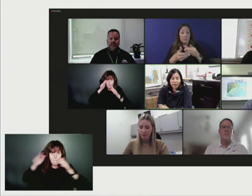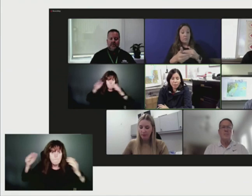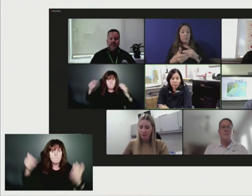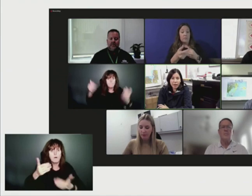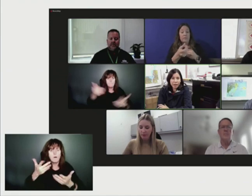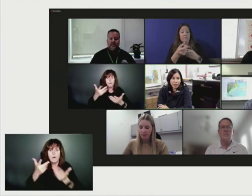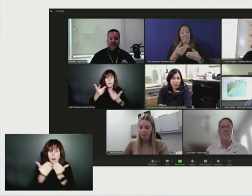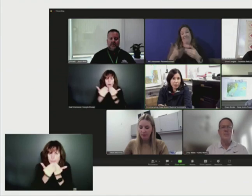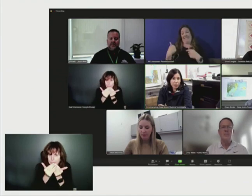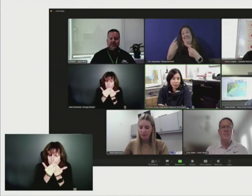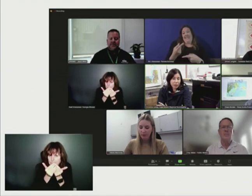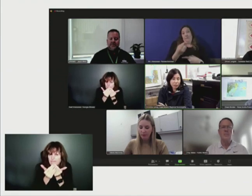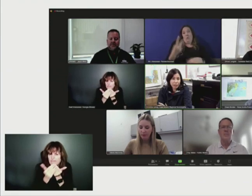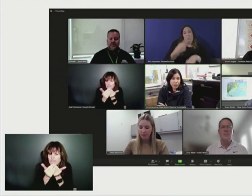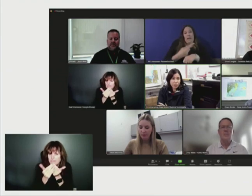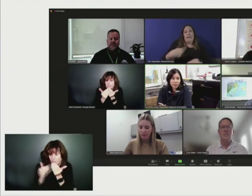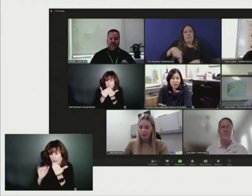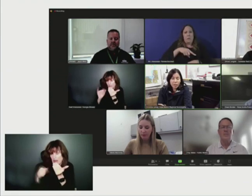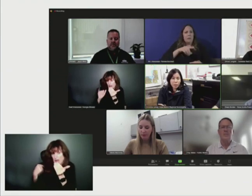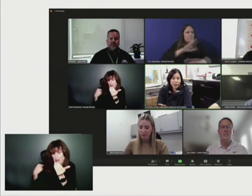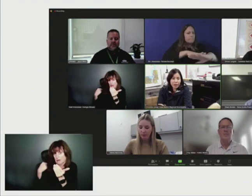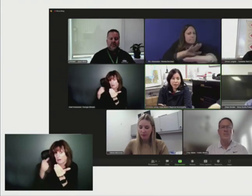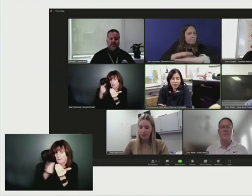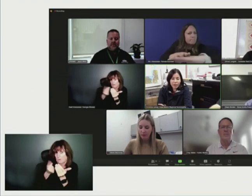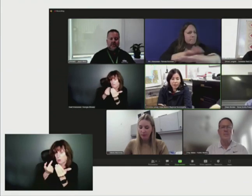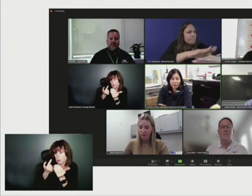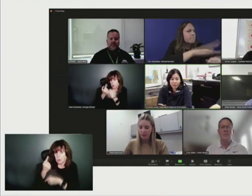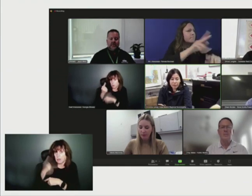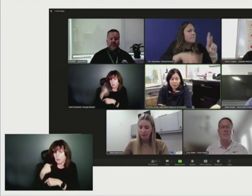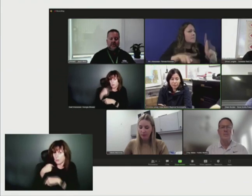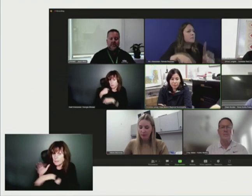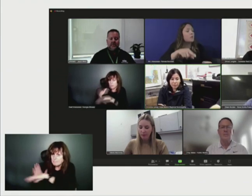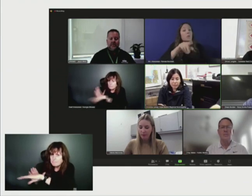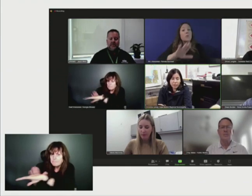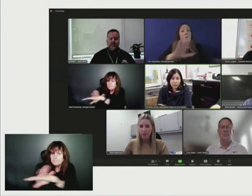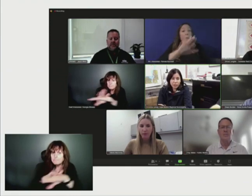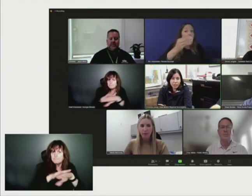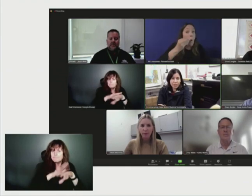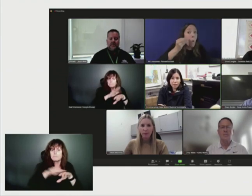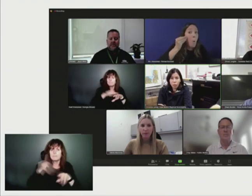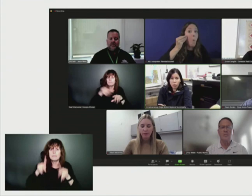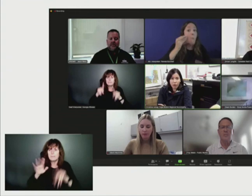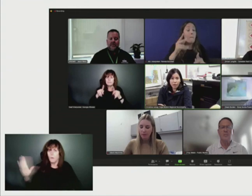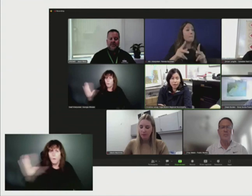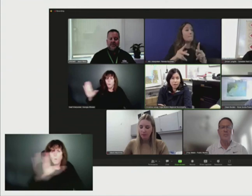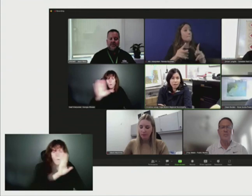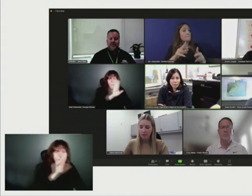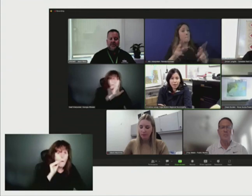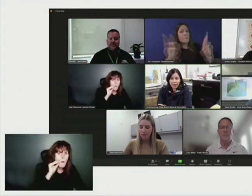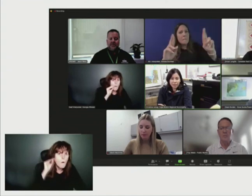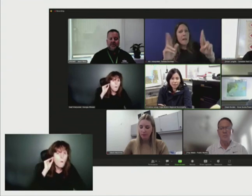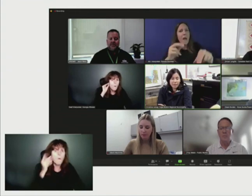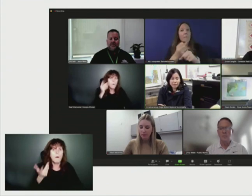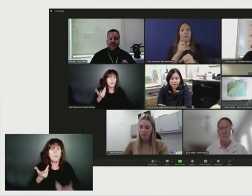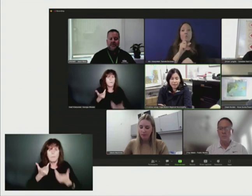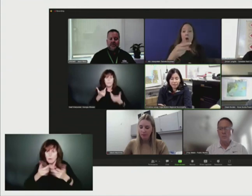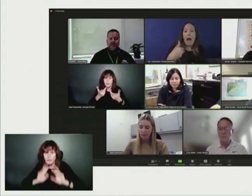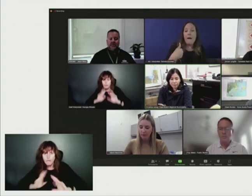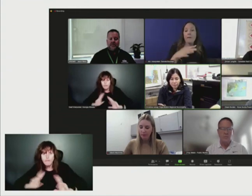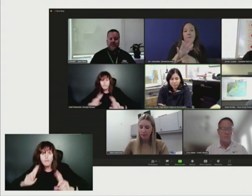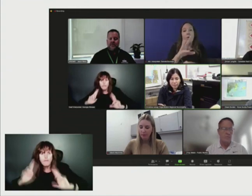word. Prepare around your house, prepare the materials you're going to need, water, batteries,